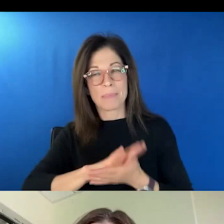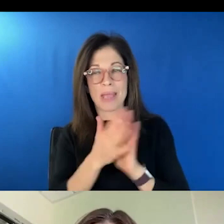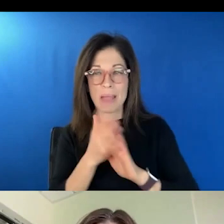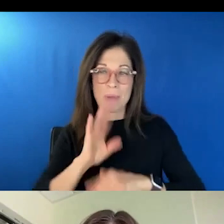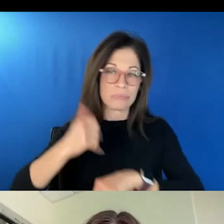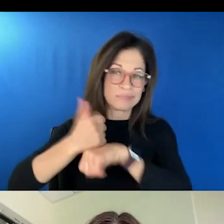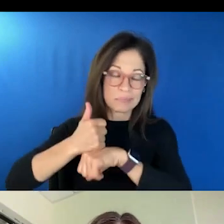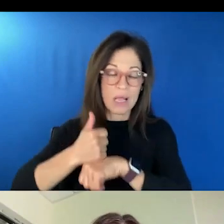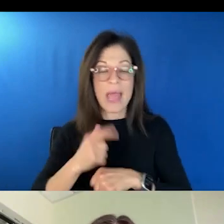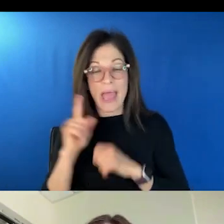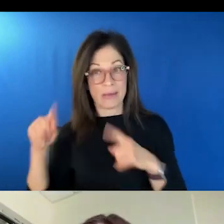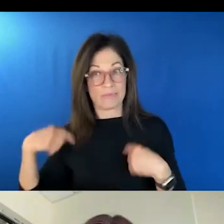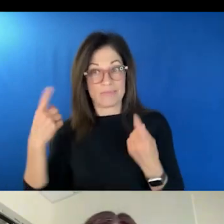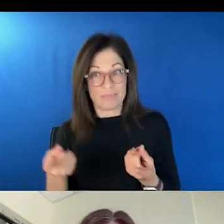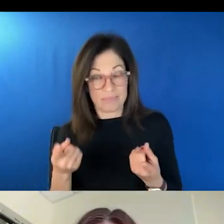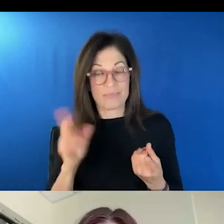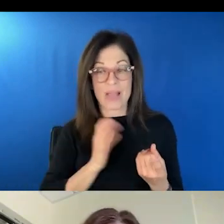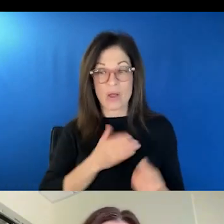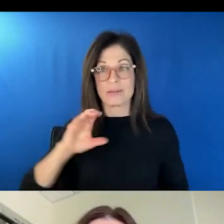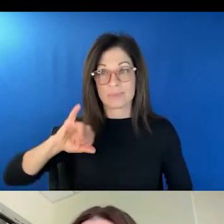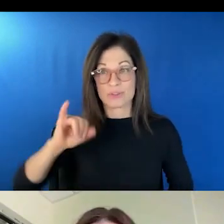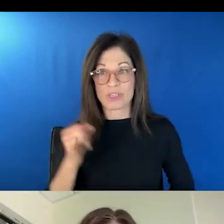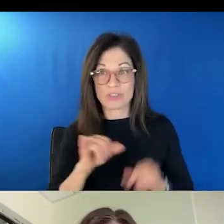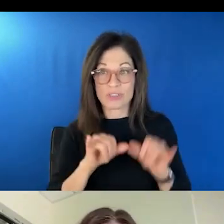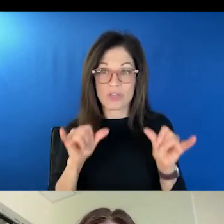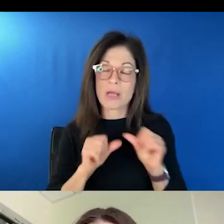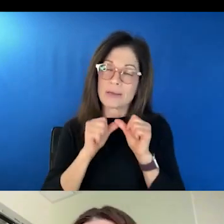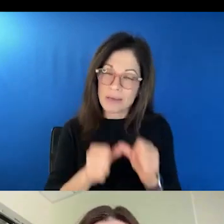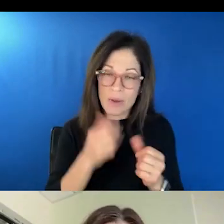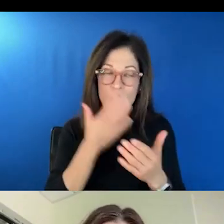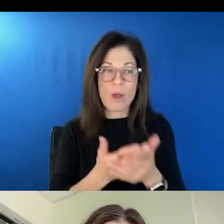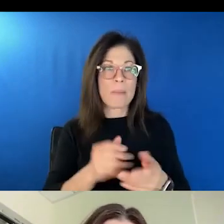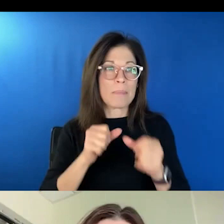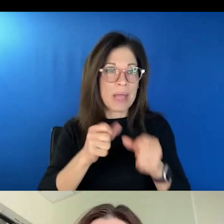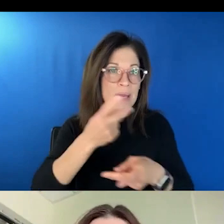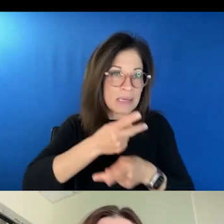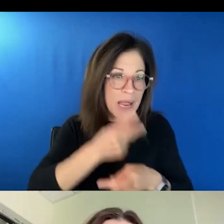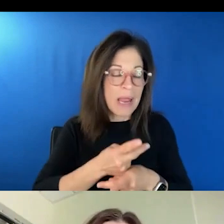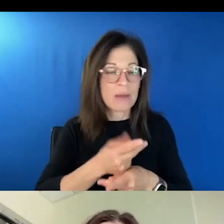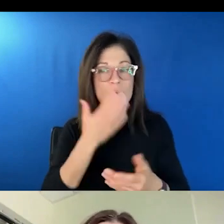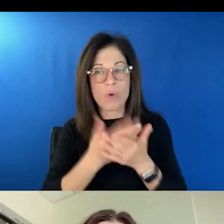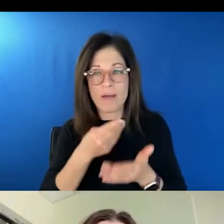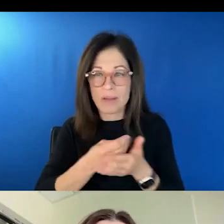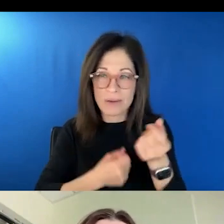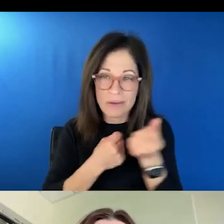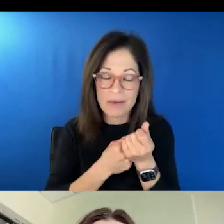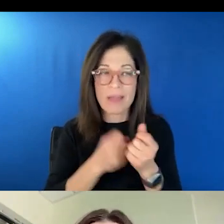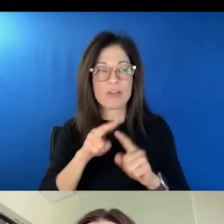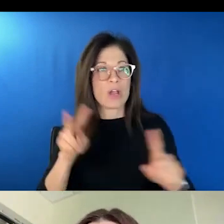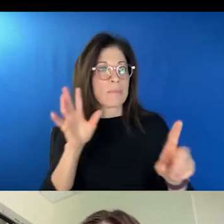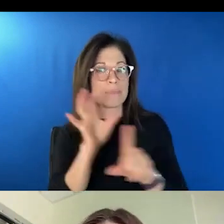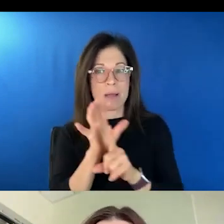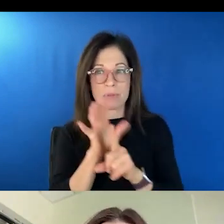criminal justice infrastructure is continually well-maintained, well-funded, very politically popular. And it is an